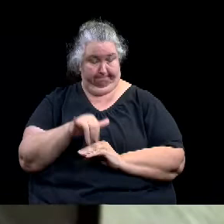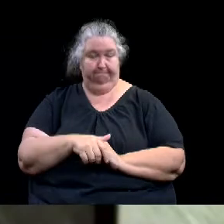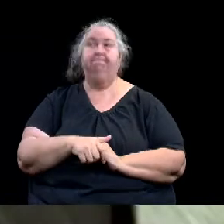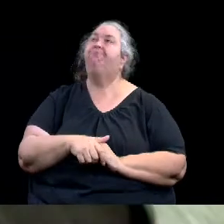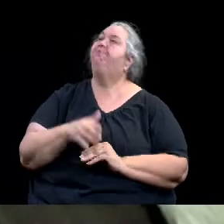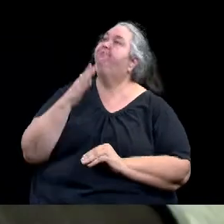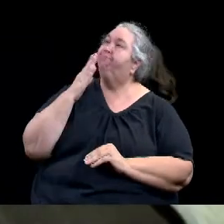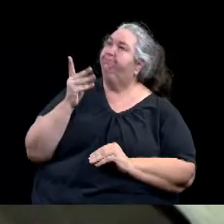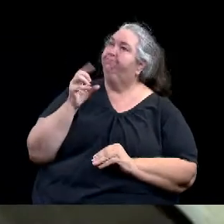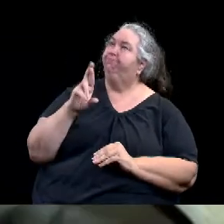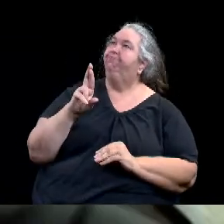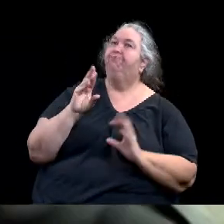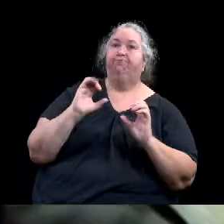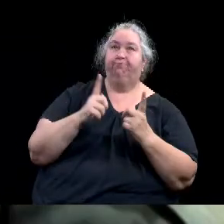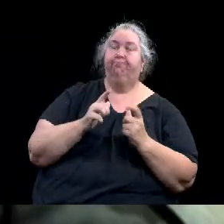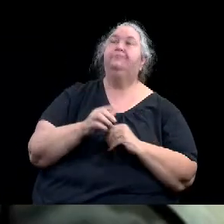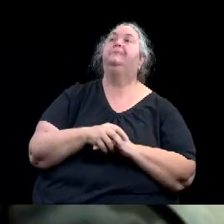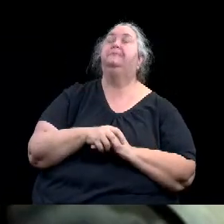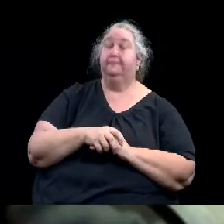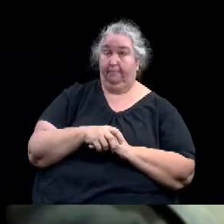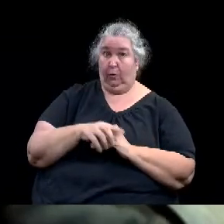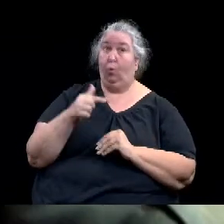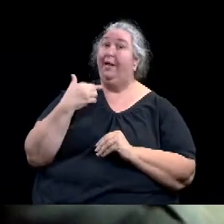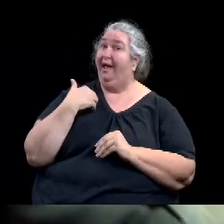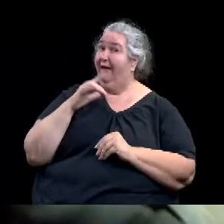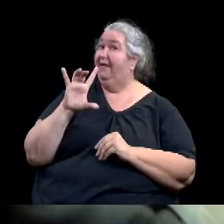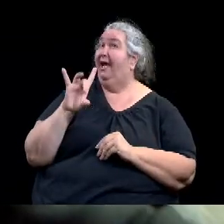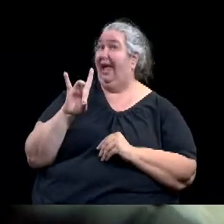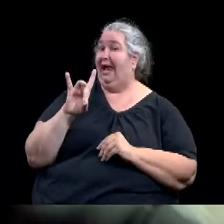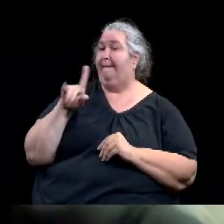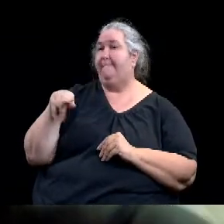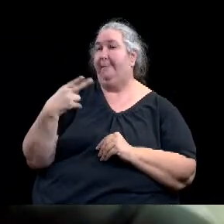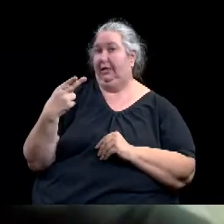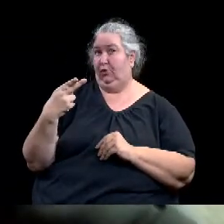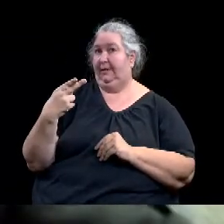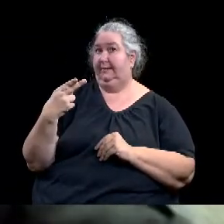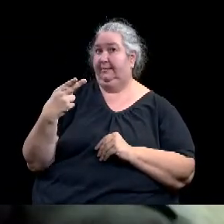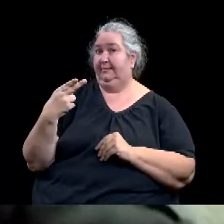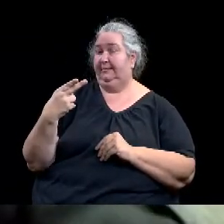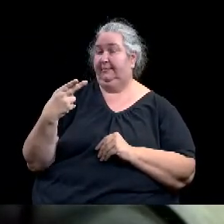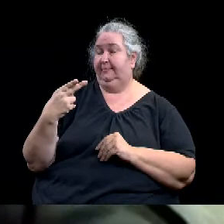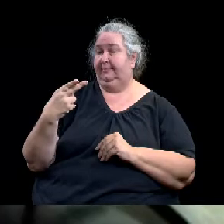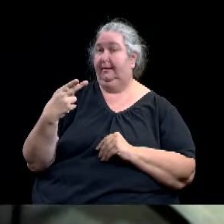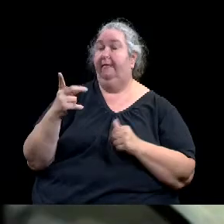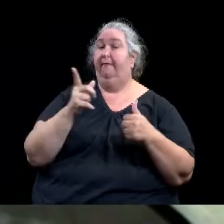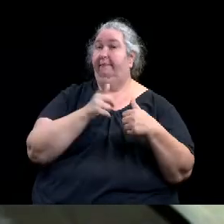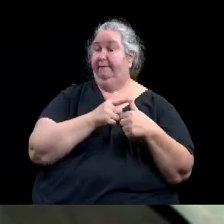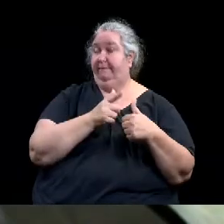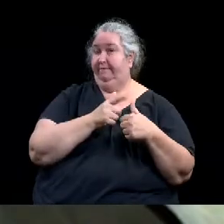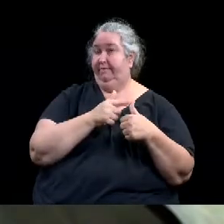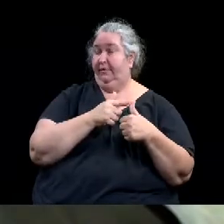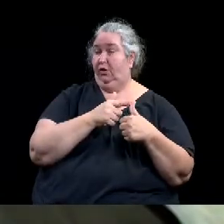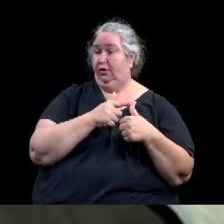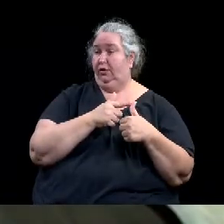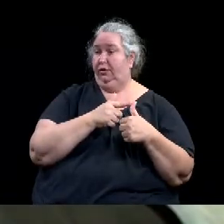is a public hearing for a project within tax increment financing district one to support the renovation of a 2,500 square foot building on eight